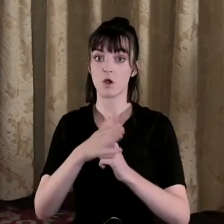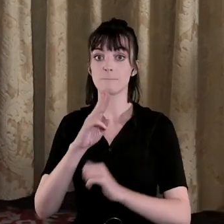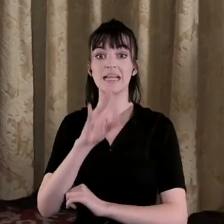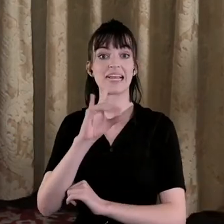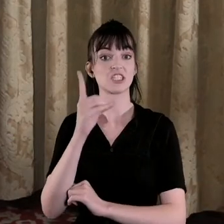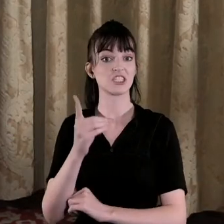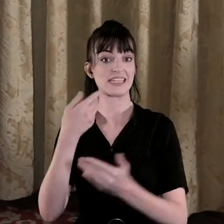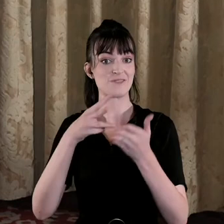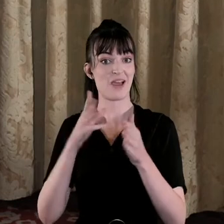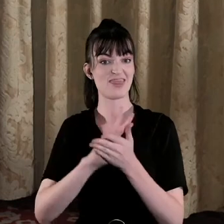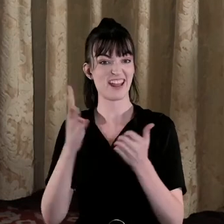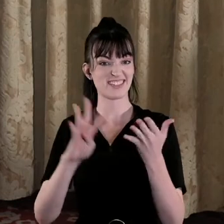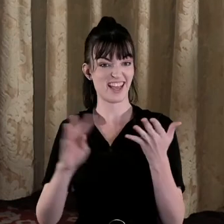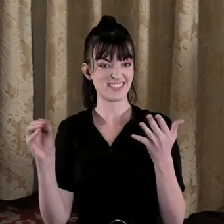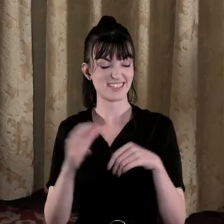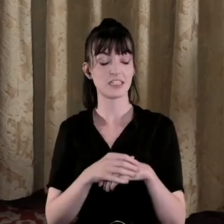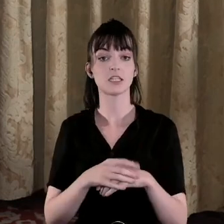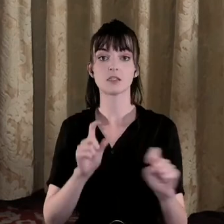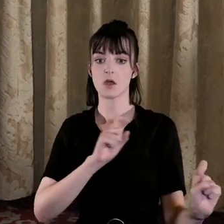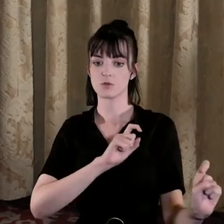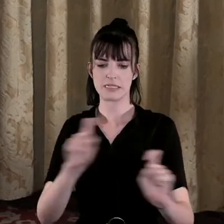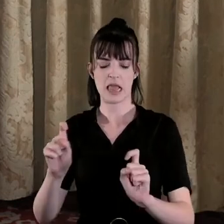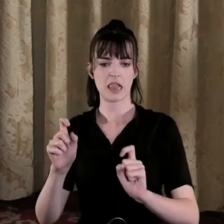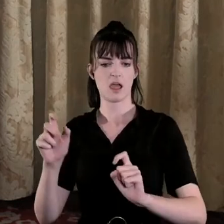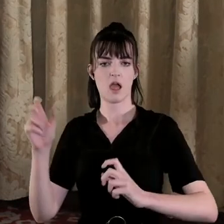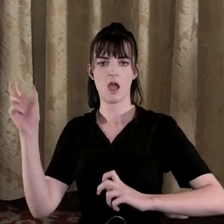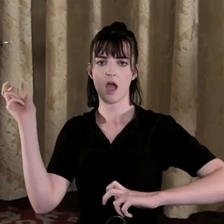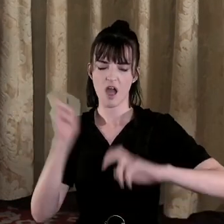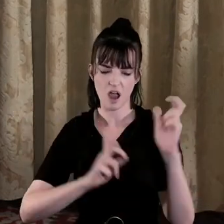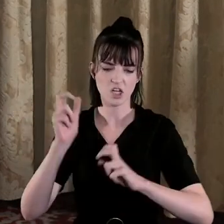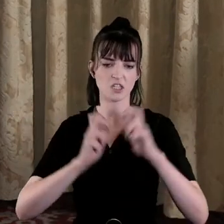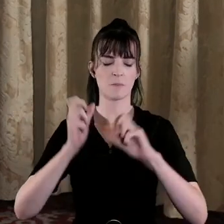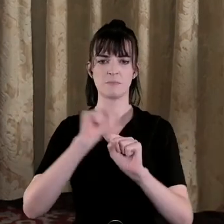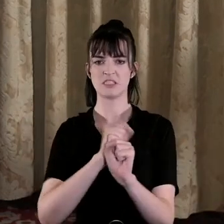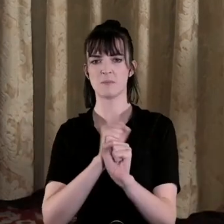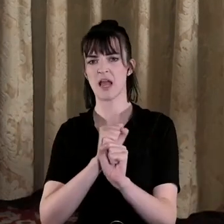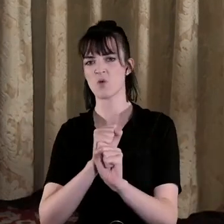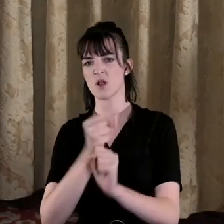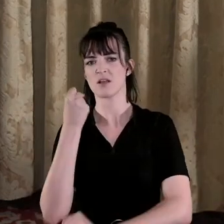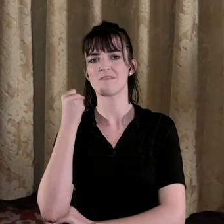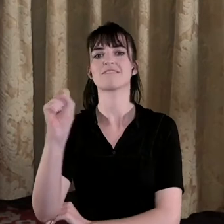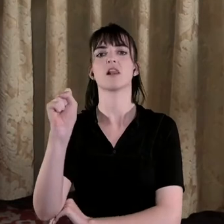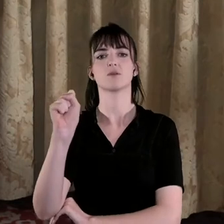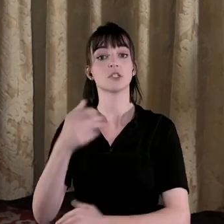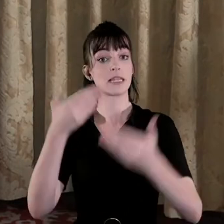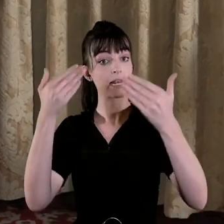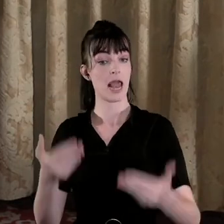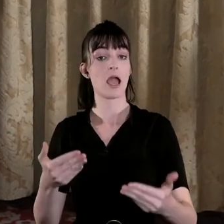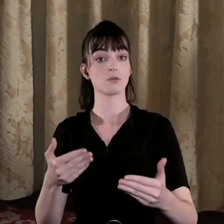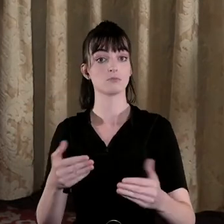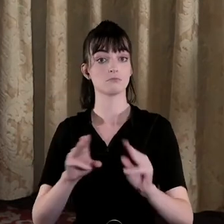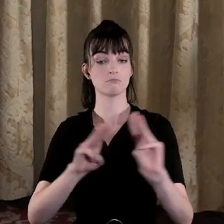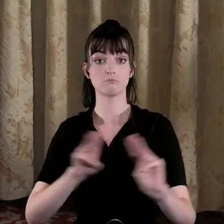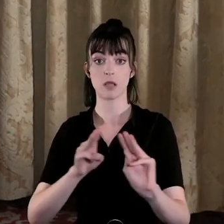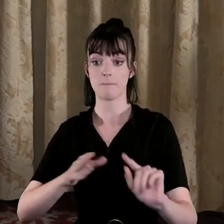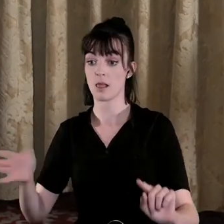1990s when there were still just you know vicious rows about aspects of the revolution that are now people across the spectrum